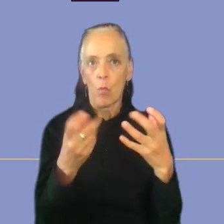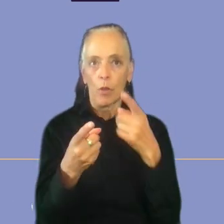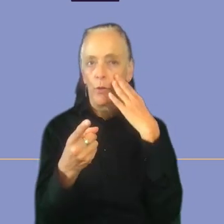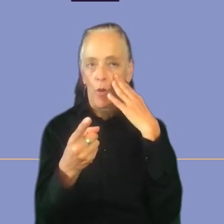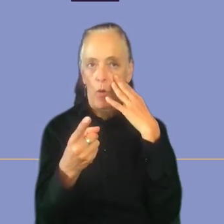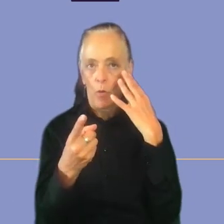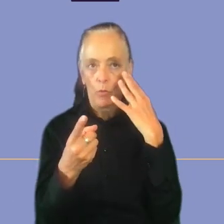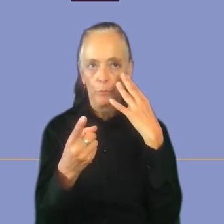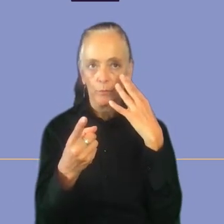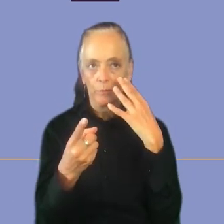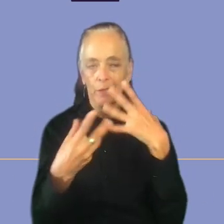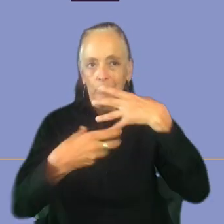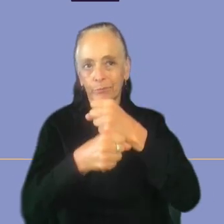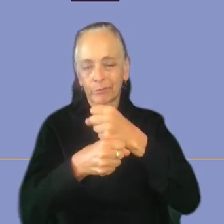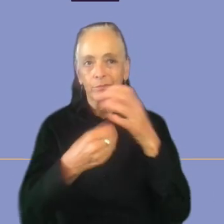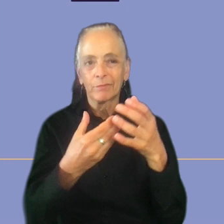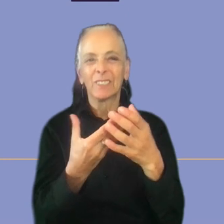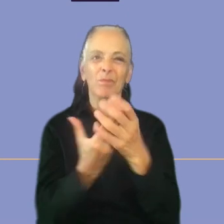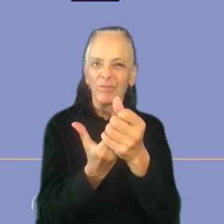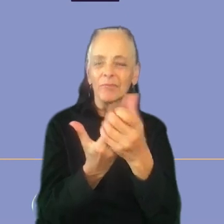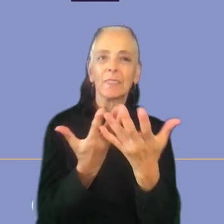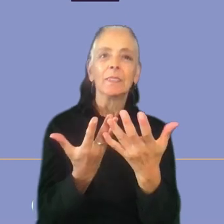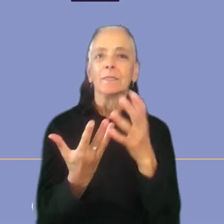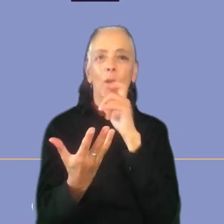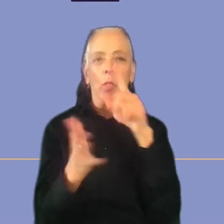know. So it is not really representative of